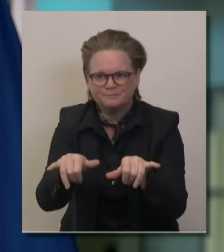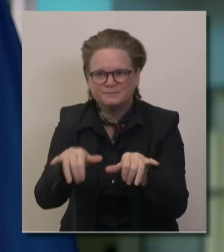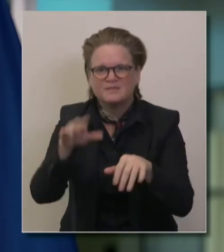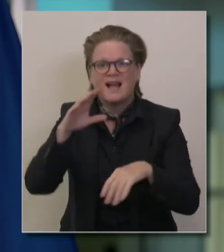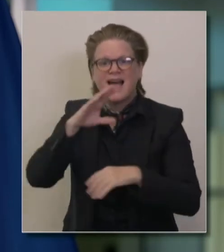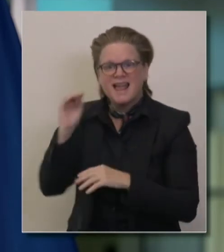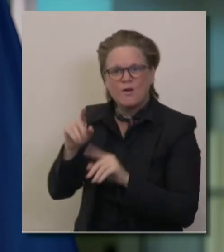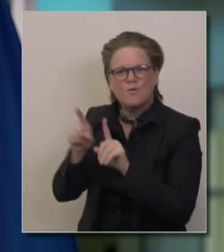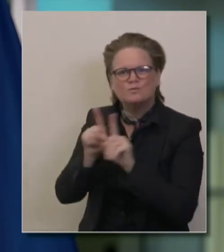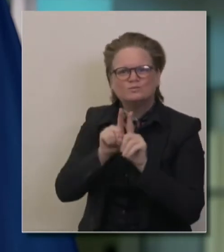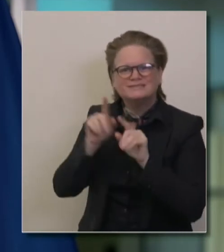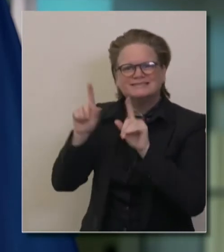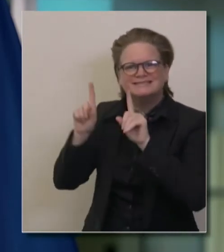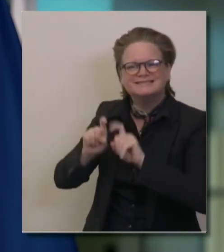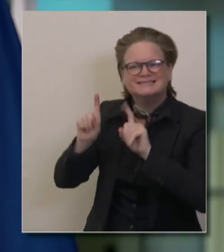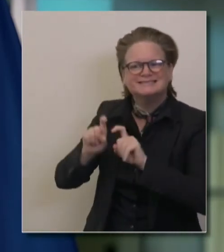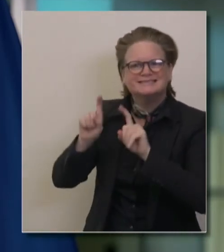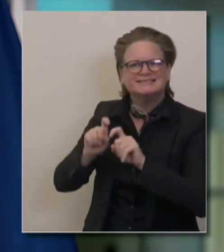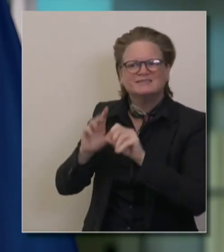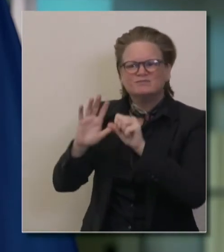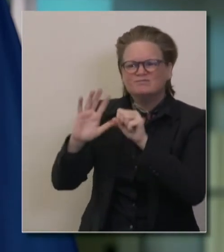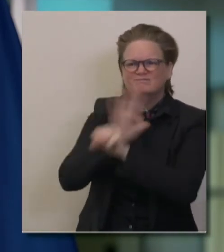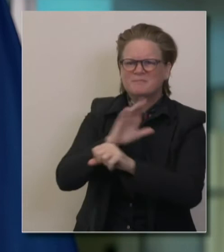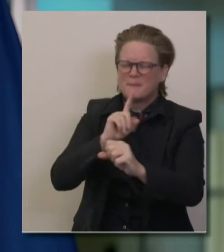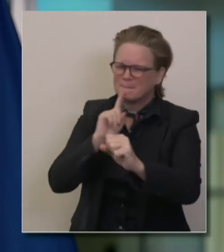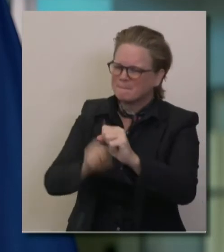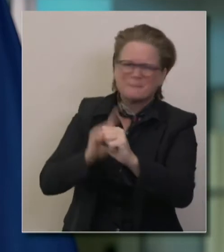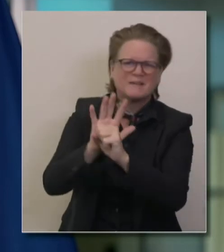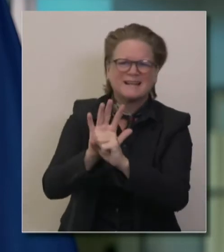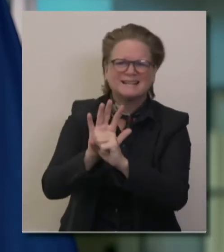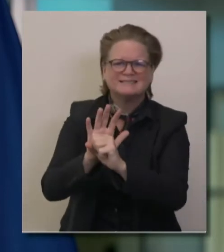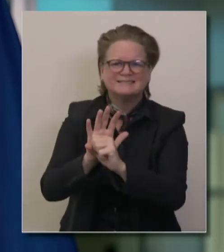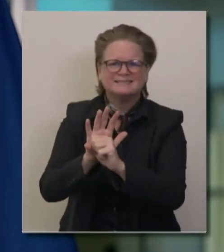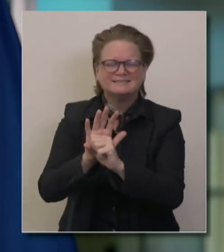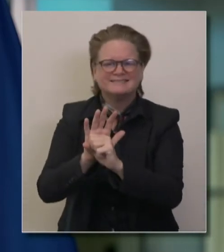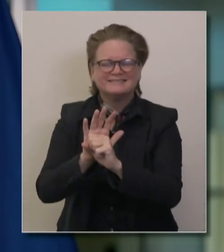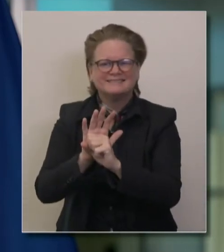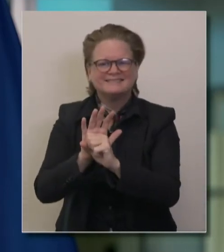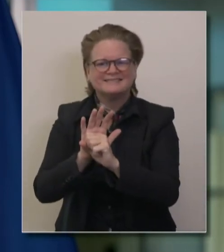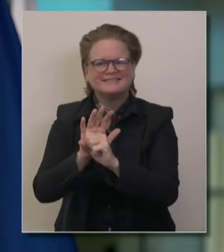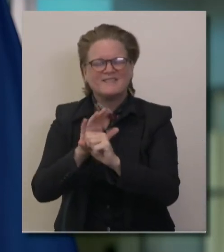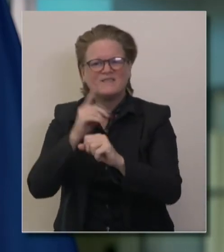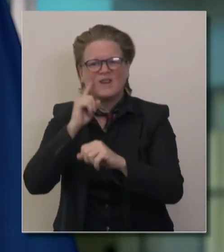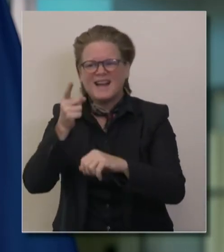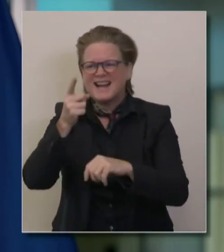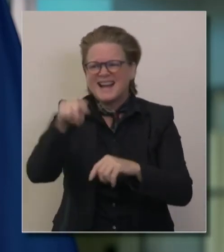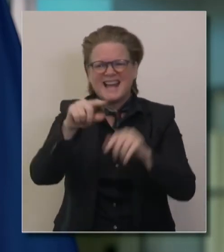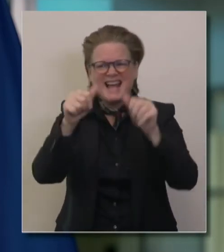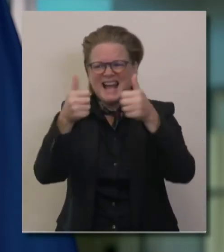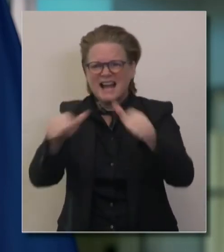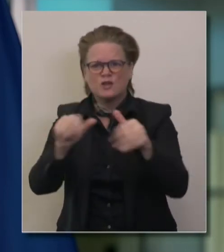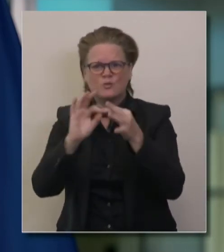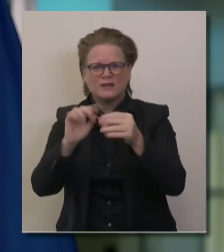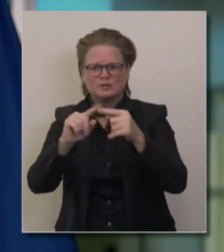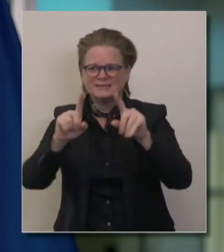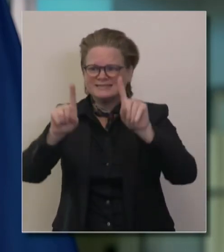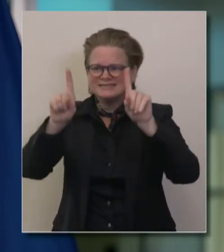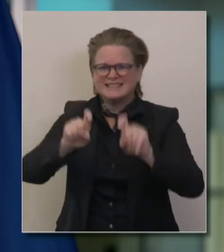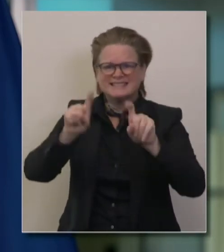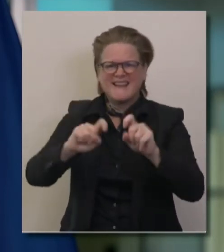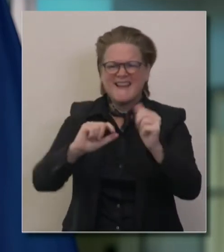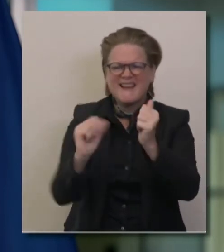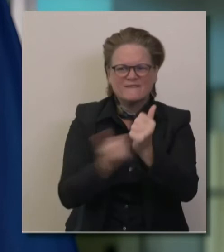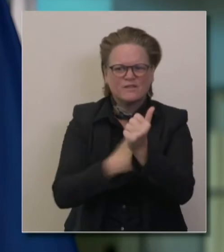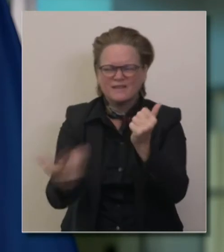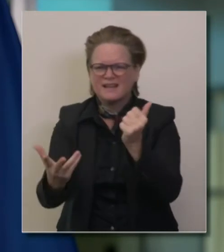which we are fully resolved and committed to addressing head-on. And so I hope you'll look forward to more information in that space